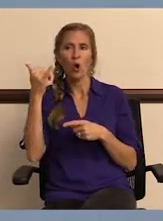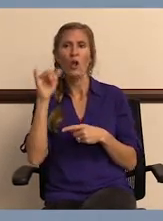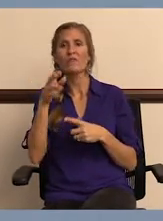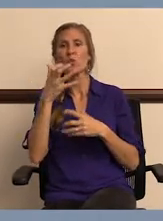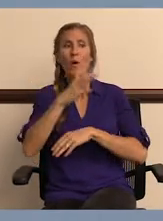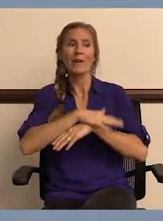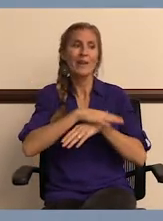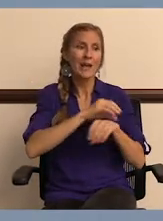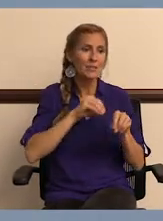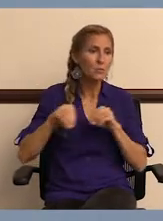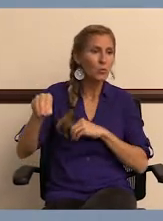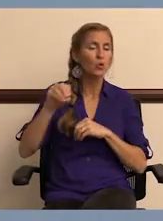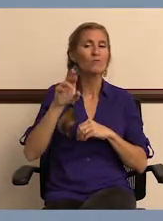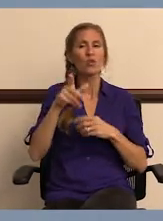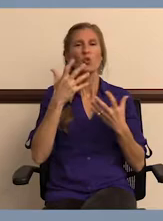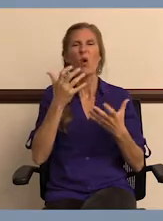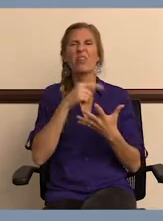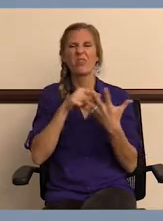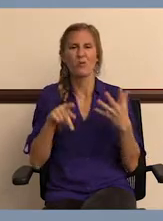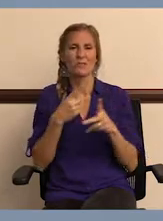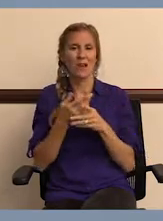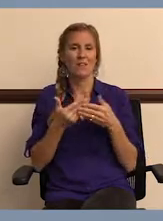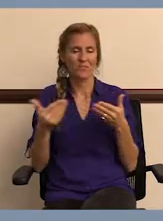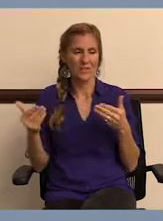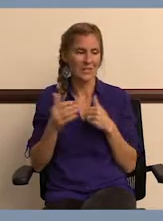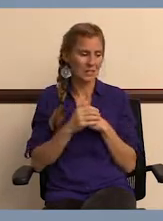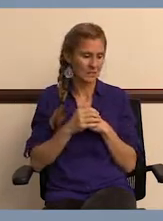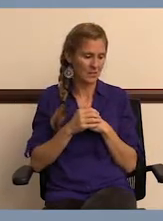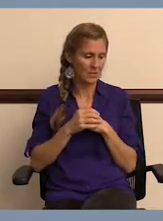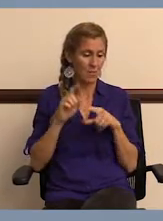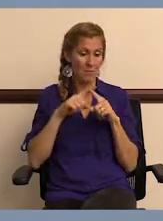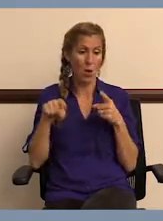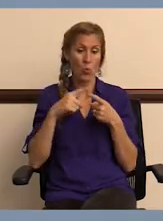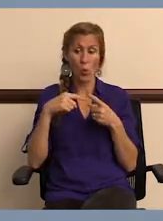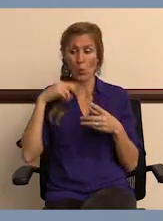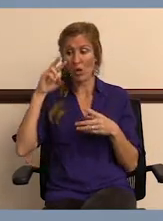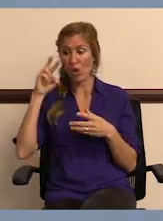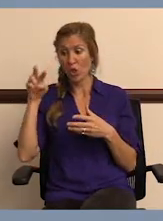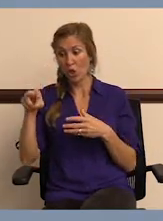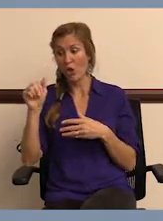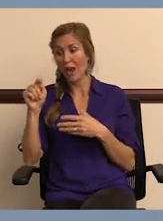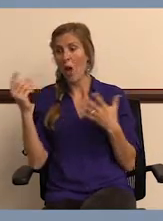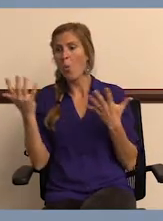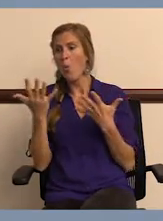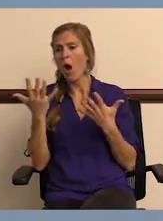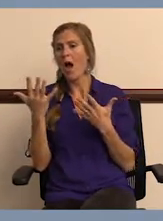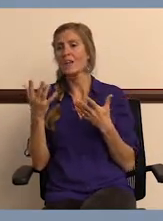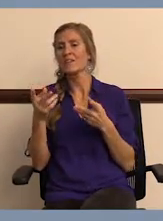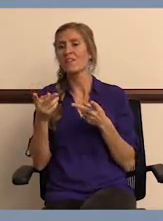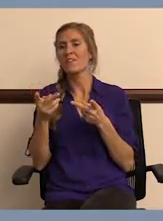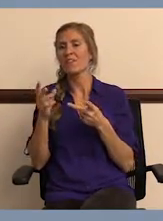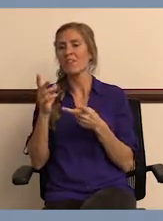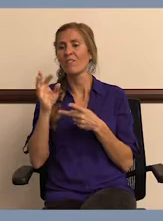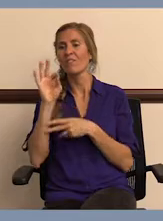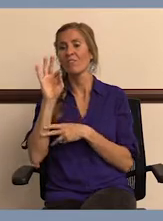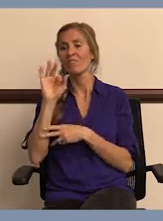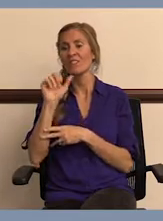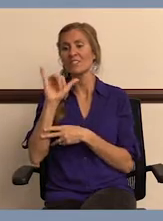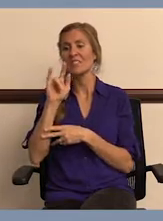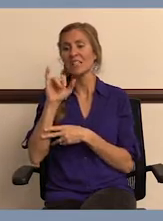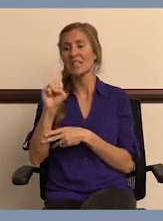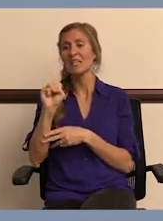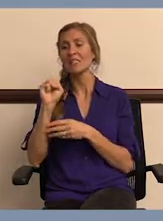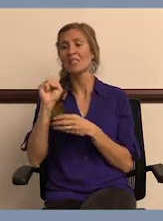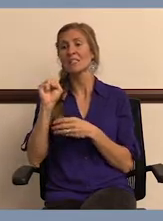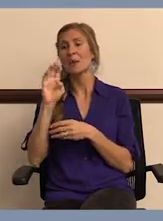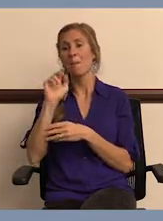be the ones that you'd call. If you want a desk moved, if you want those kind of things, but when we look at what facilities maintenance